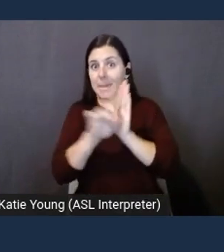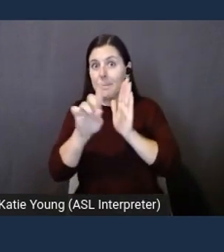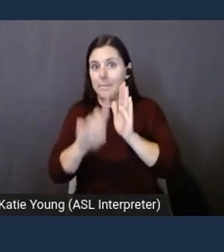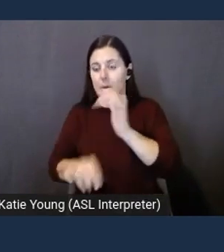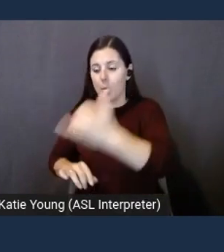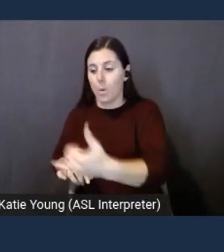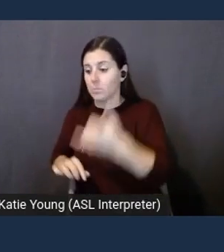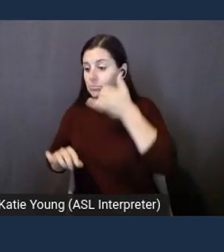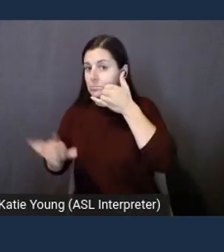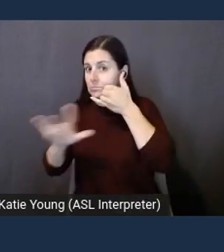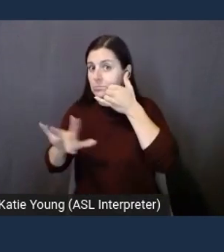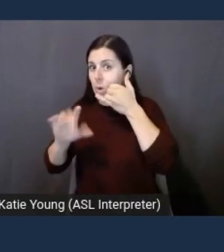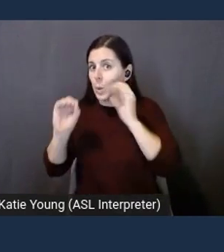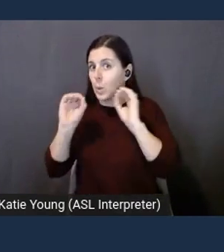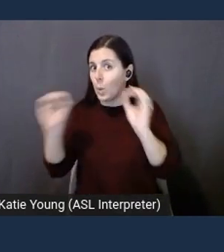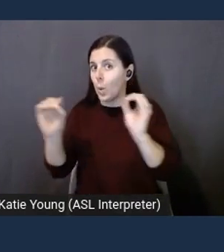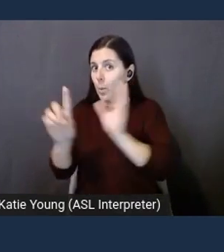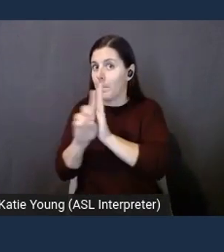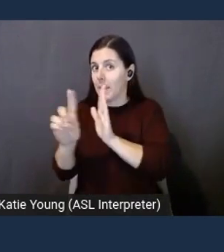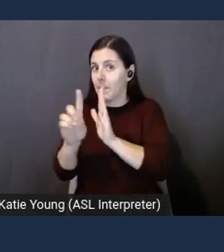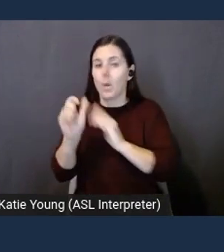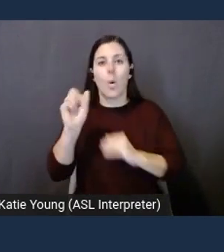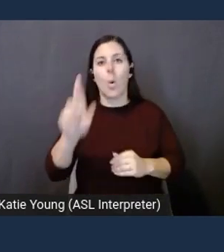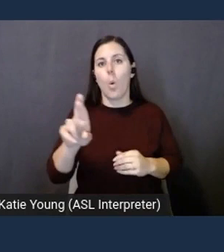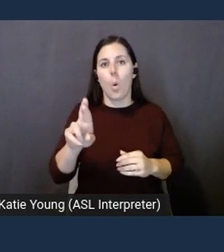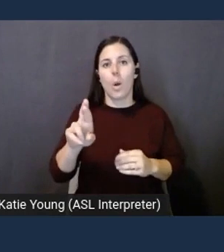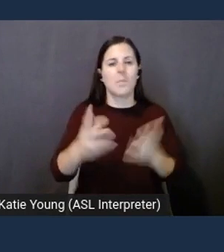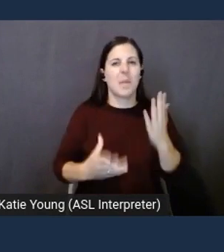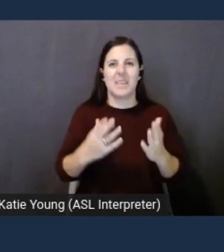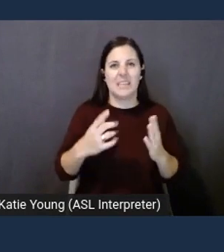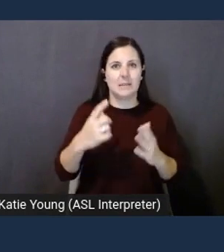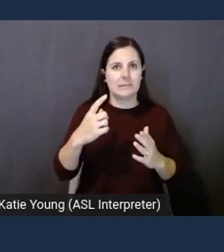without beep, or scenario where we couldn't detect.